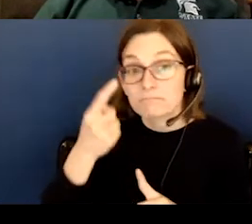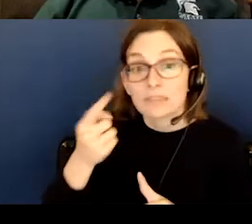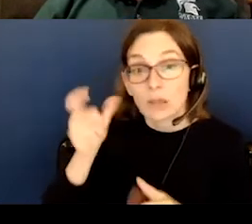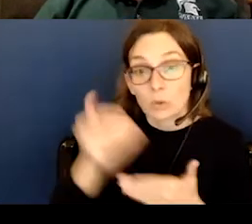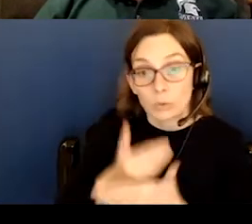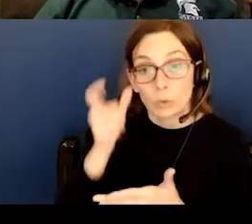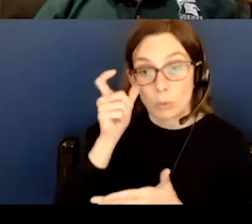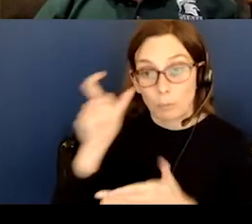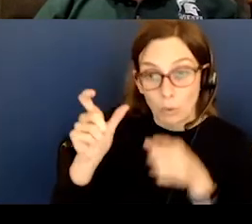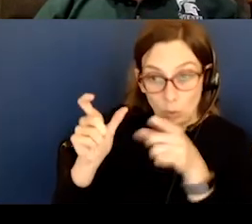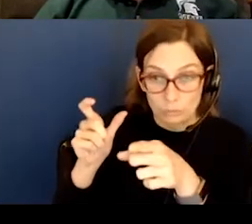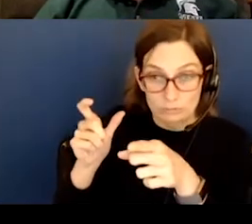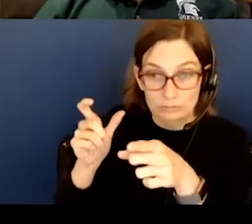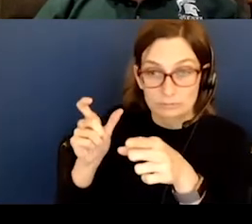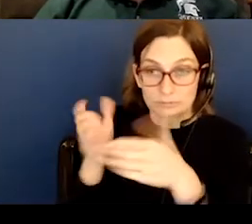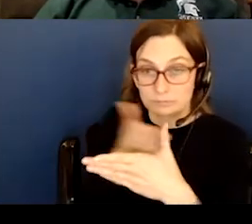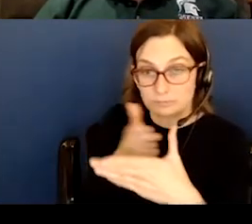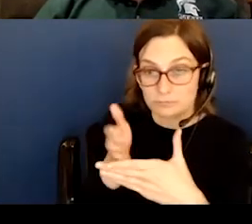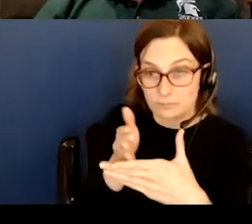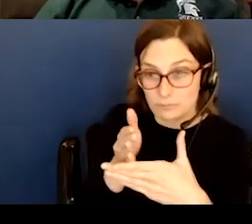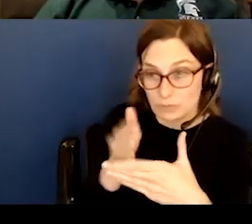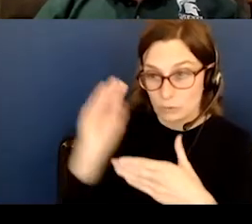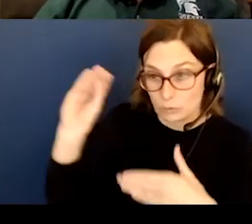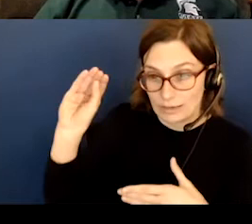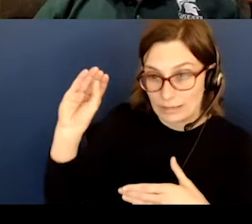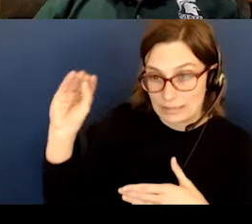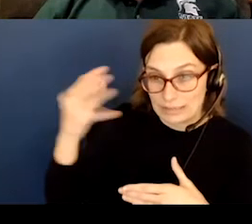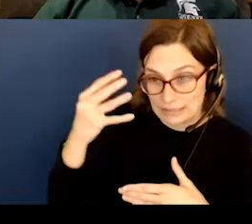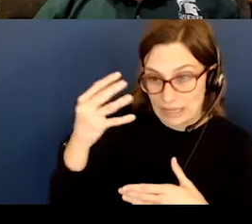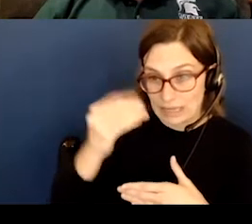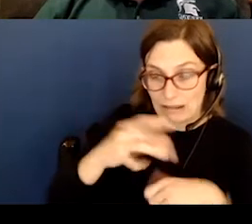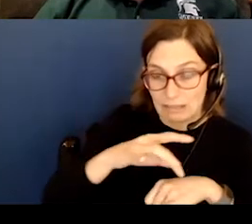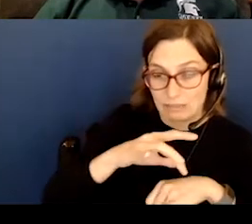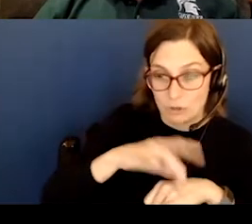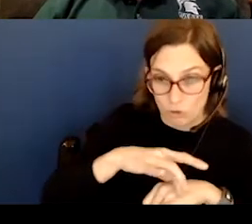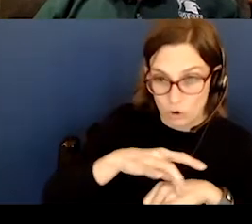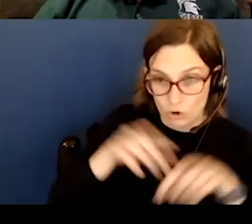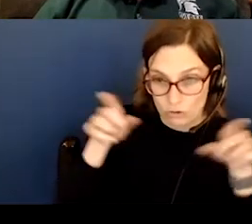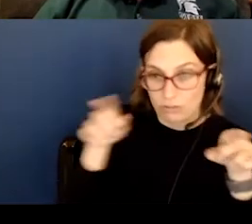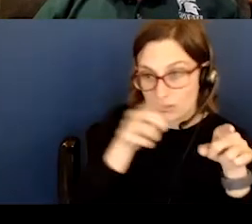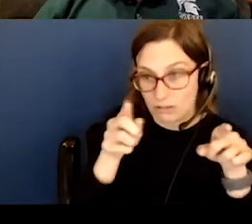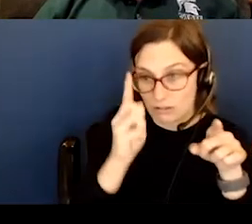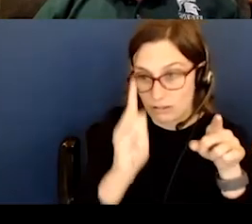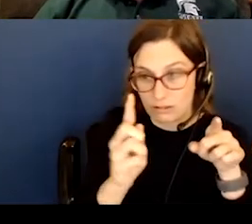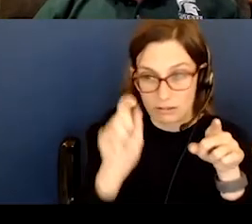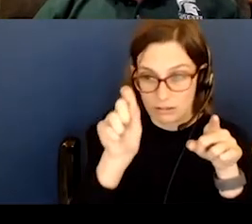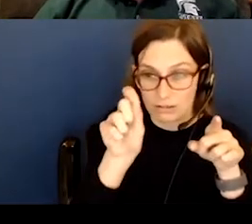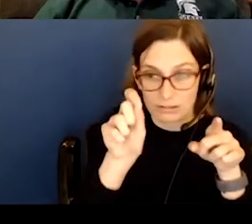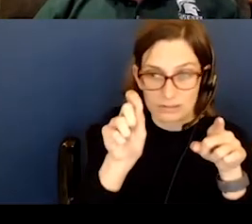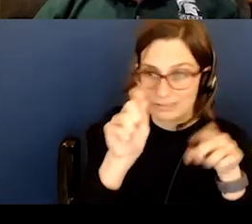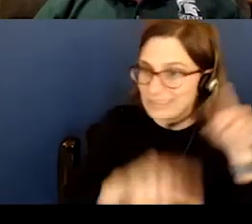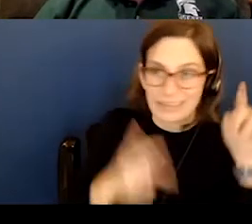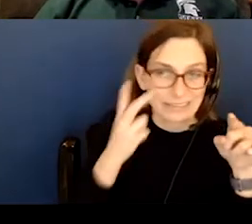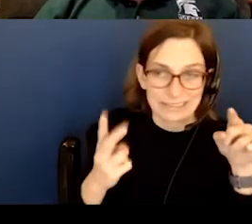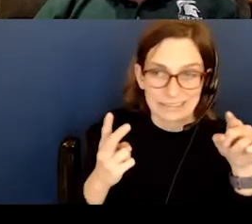That is when the moon is between the sun here and the earth here, and the moon is between it. And we